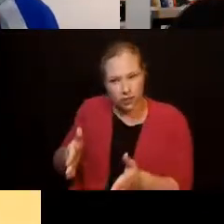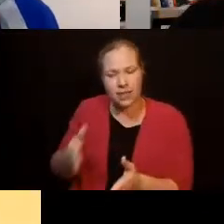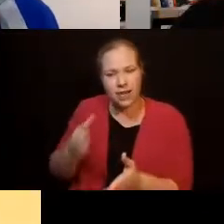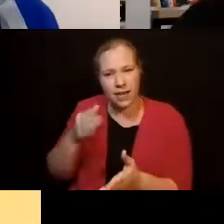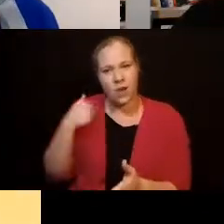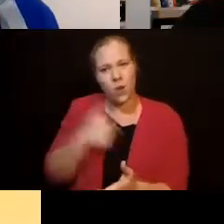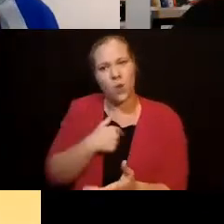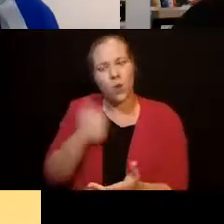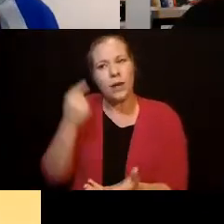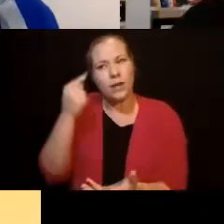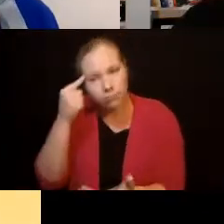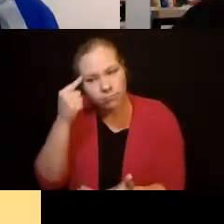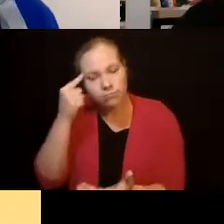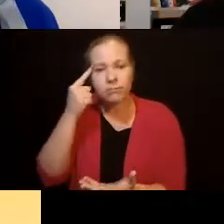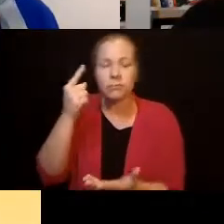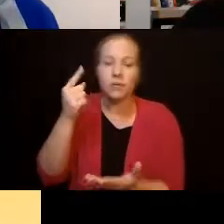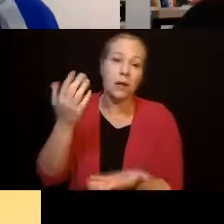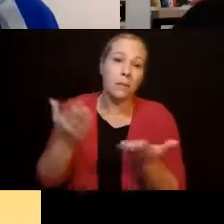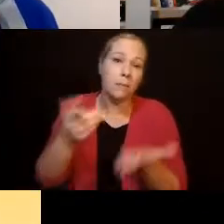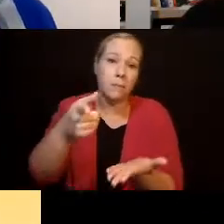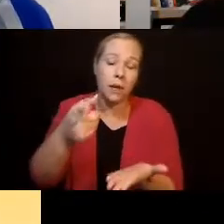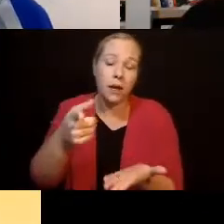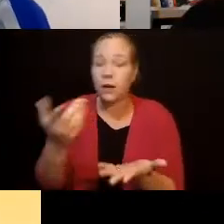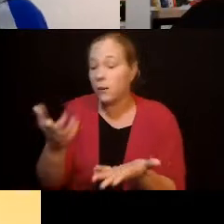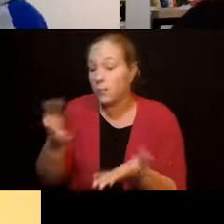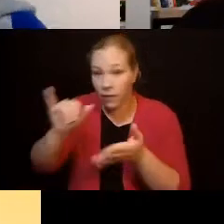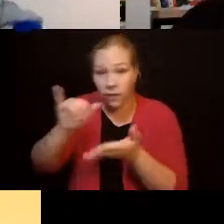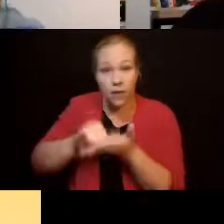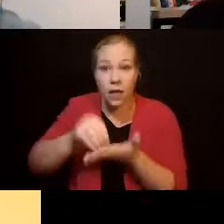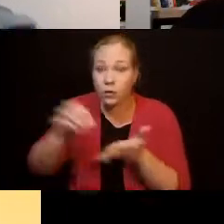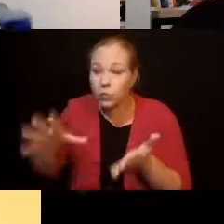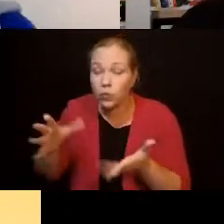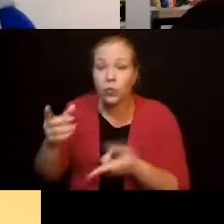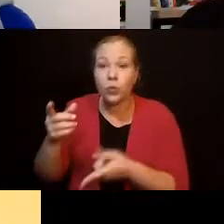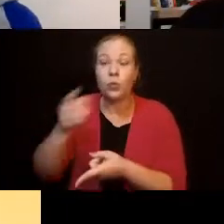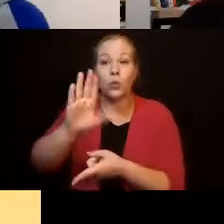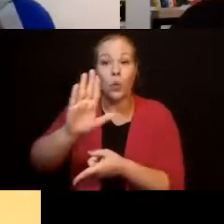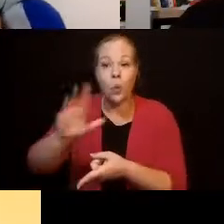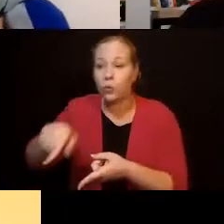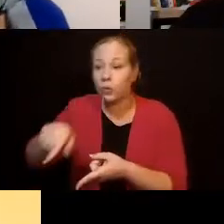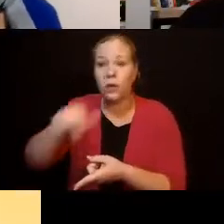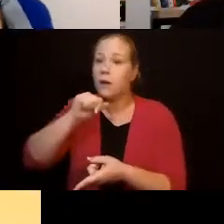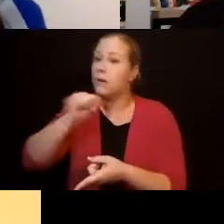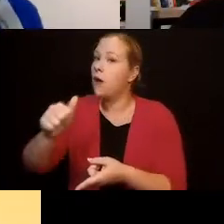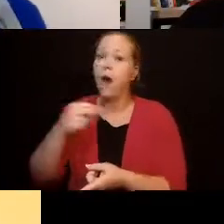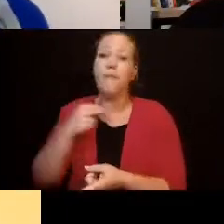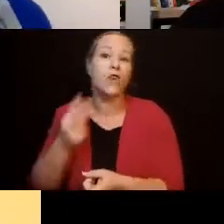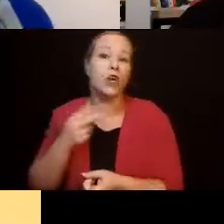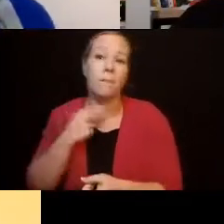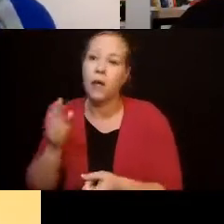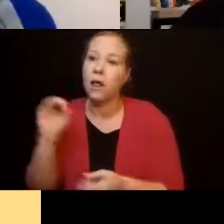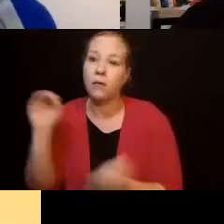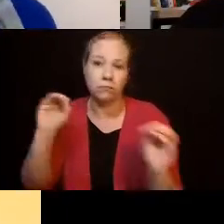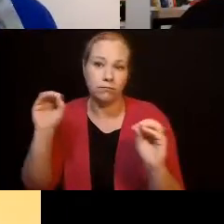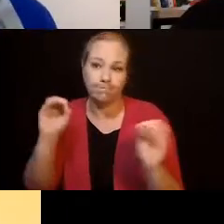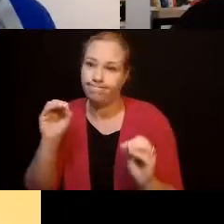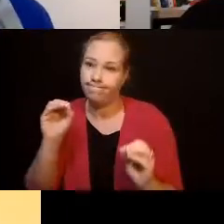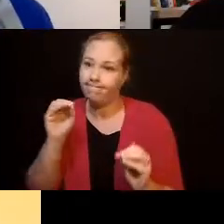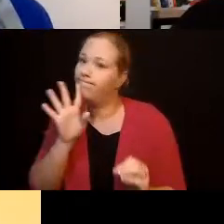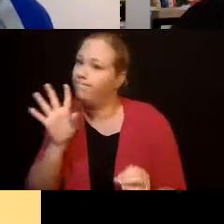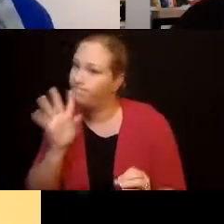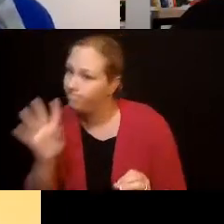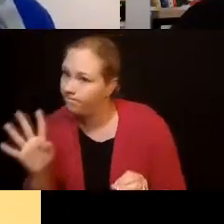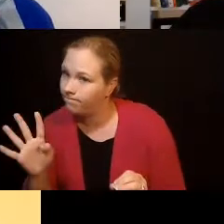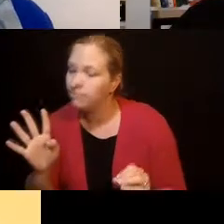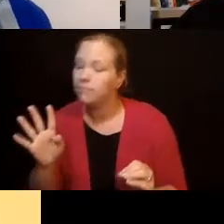again, let's say we have someone who is nonverbal. Um, can they through a